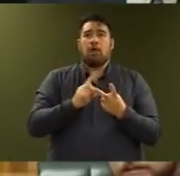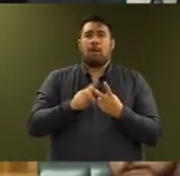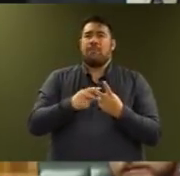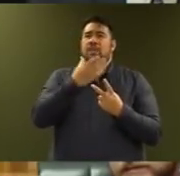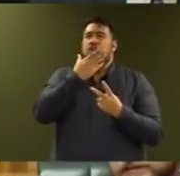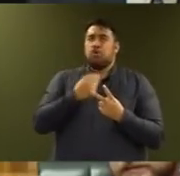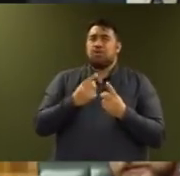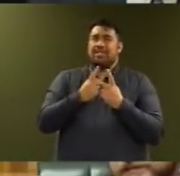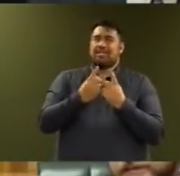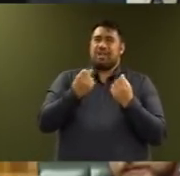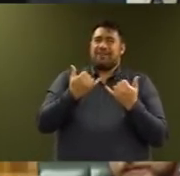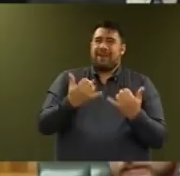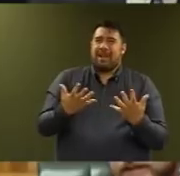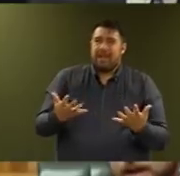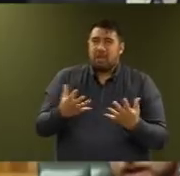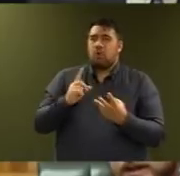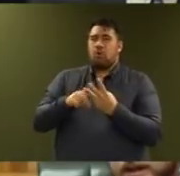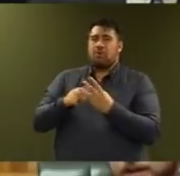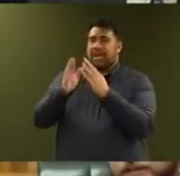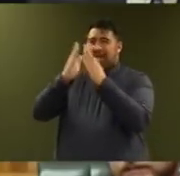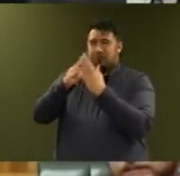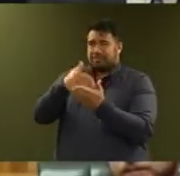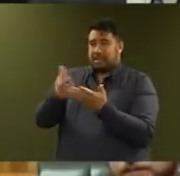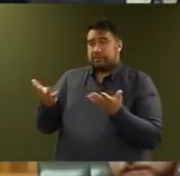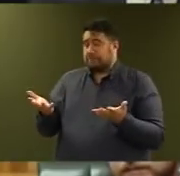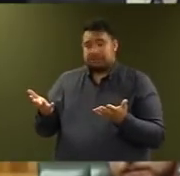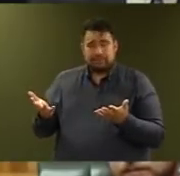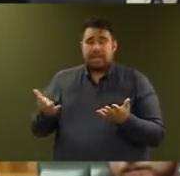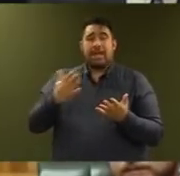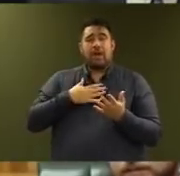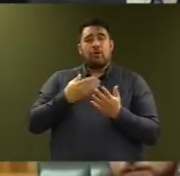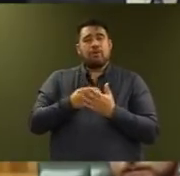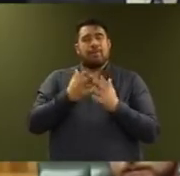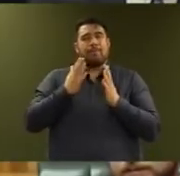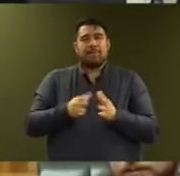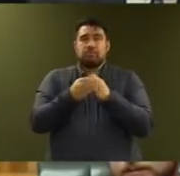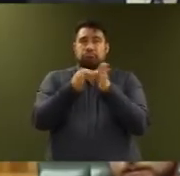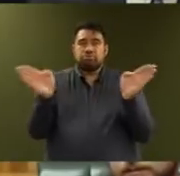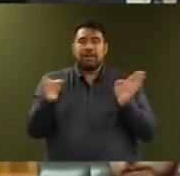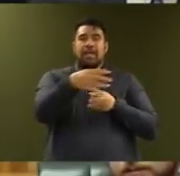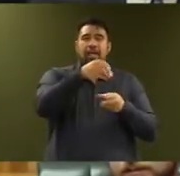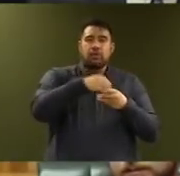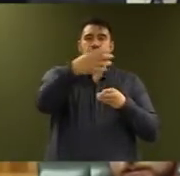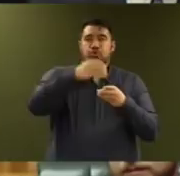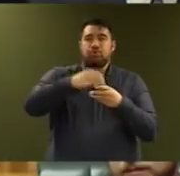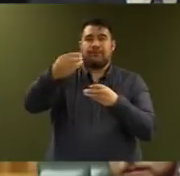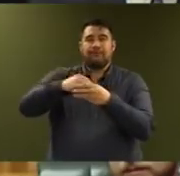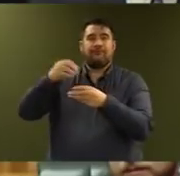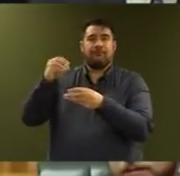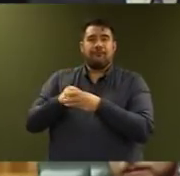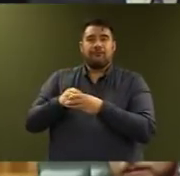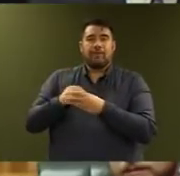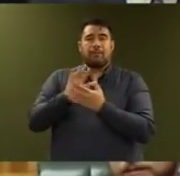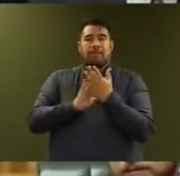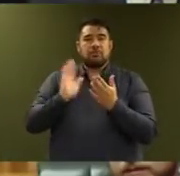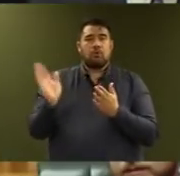market to drive economic growth. Our economy must be inclusive too. This means a society where everyone